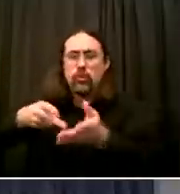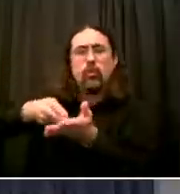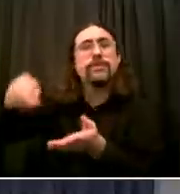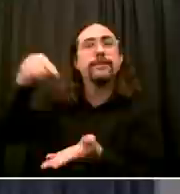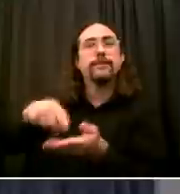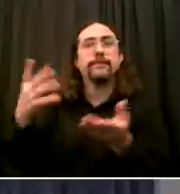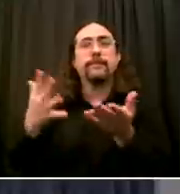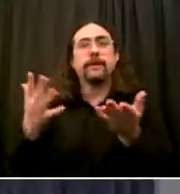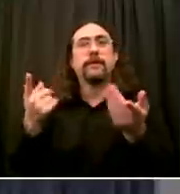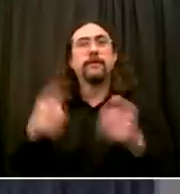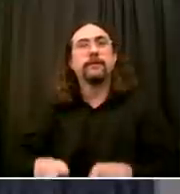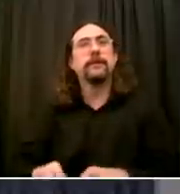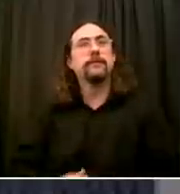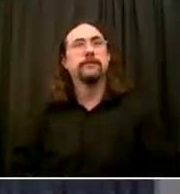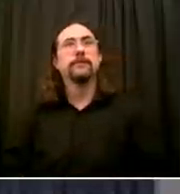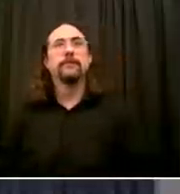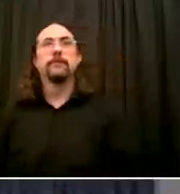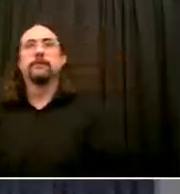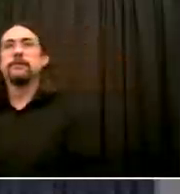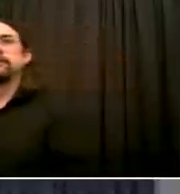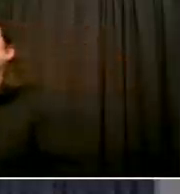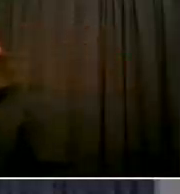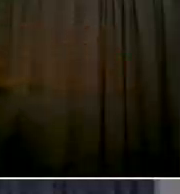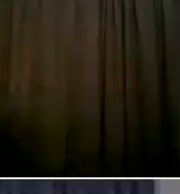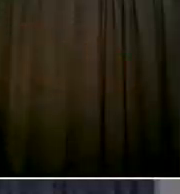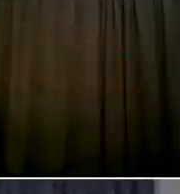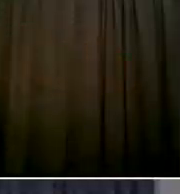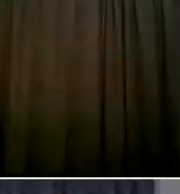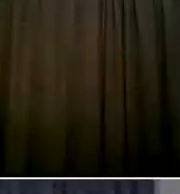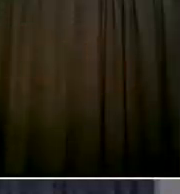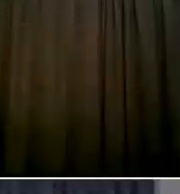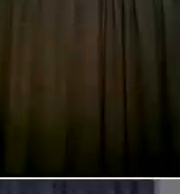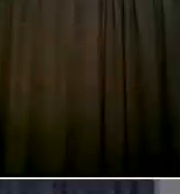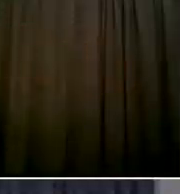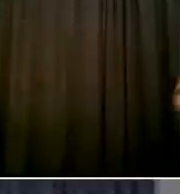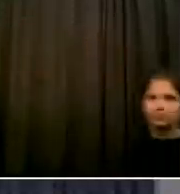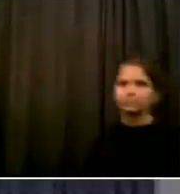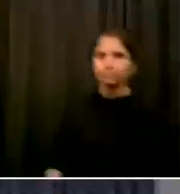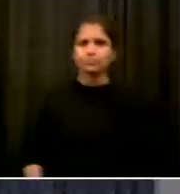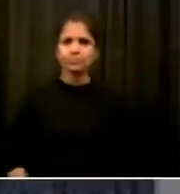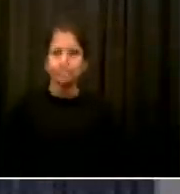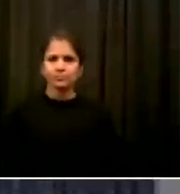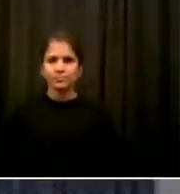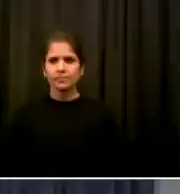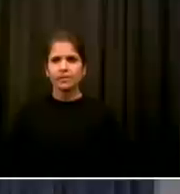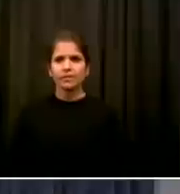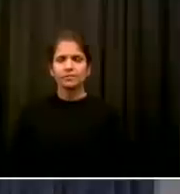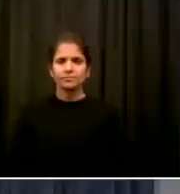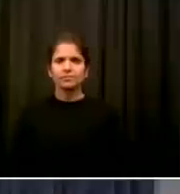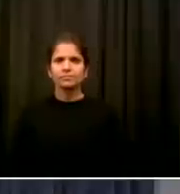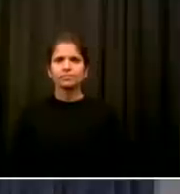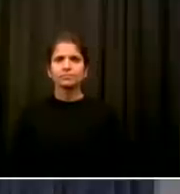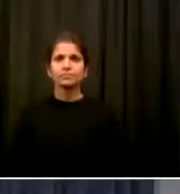do And it goes back to a question I asked probably in early May And it's about, you know, when does the